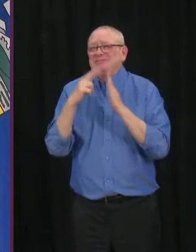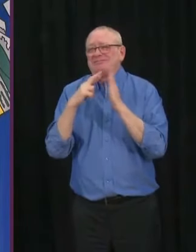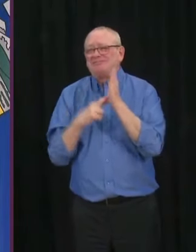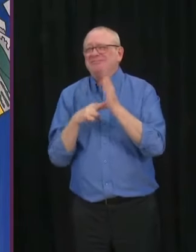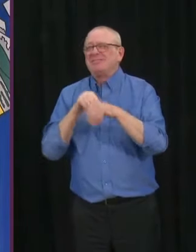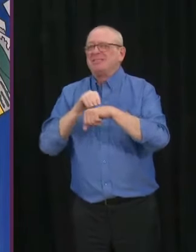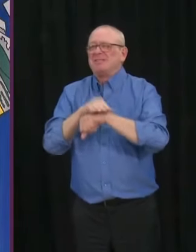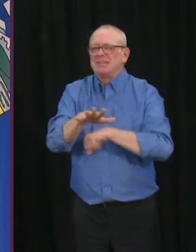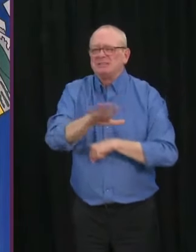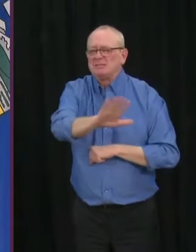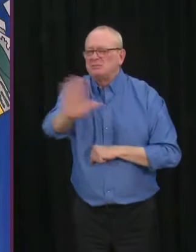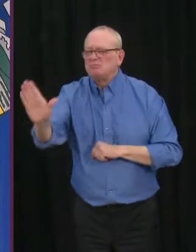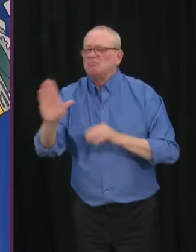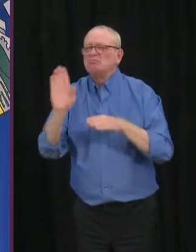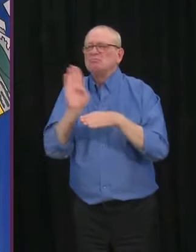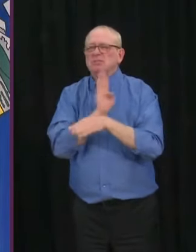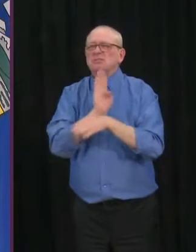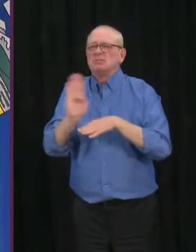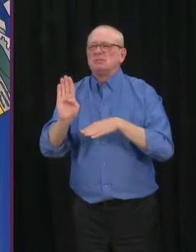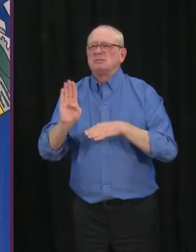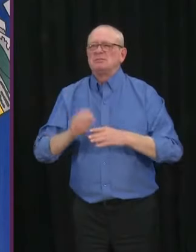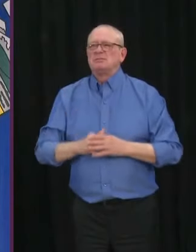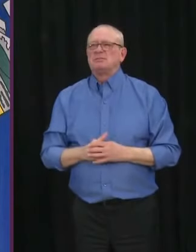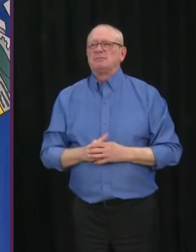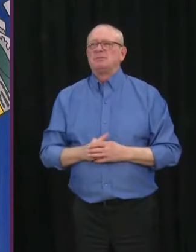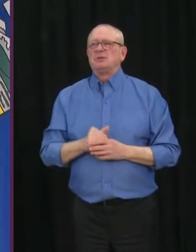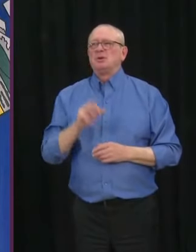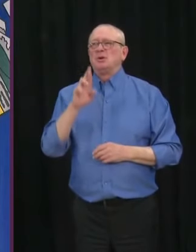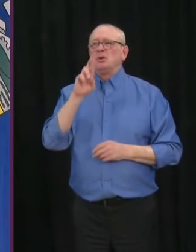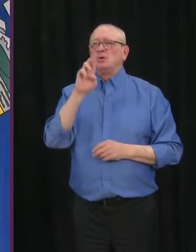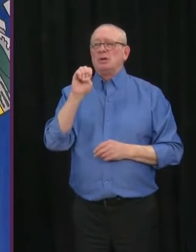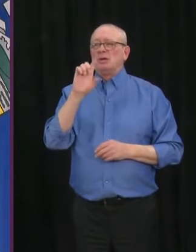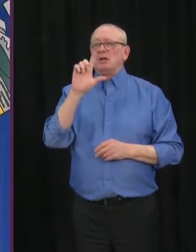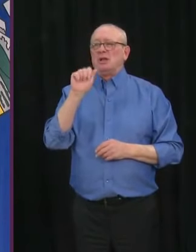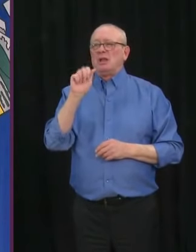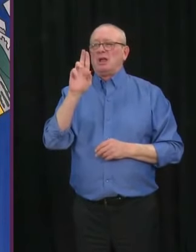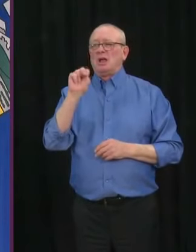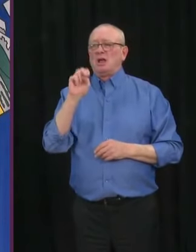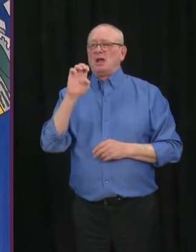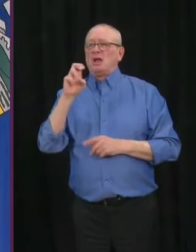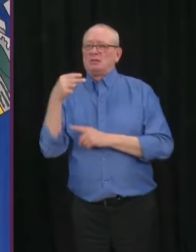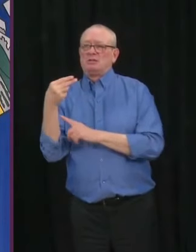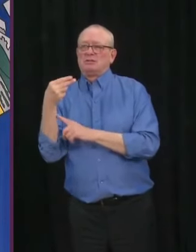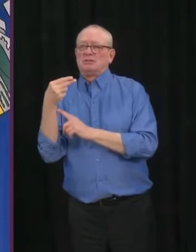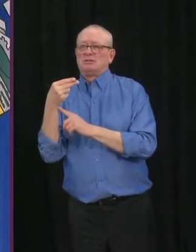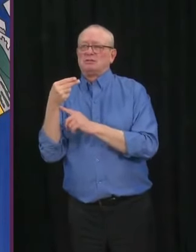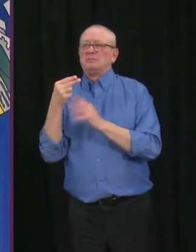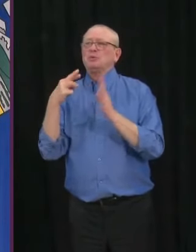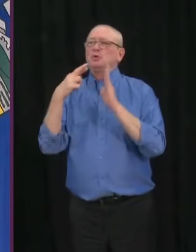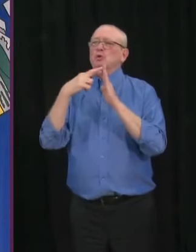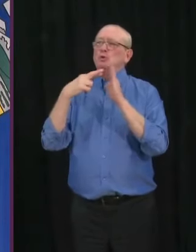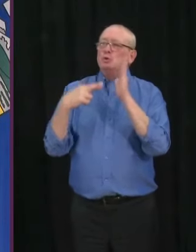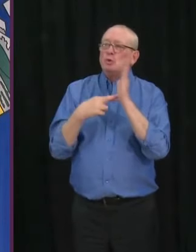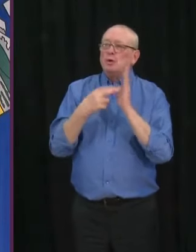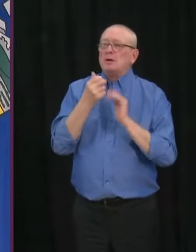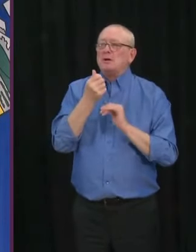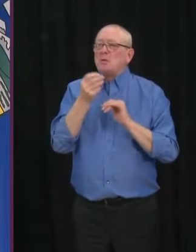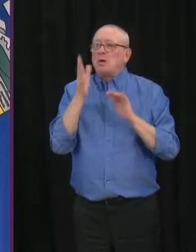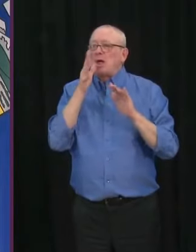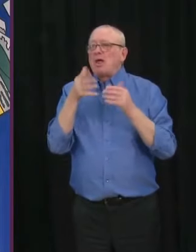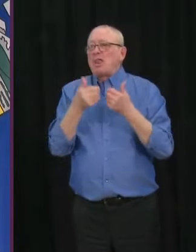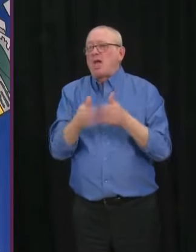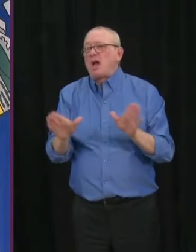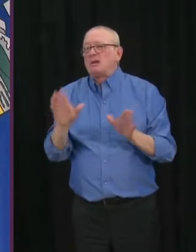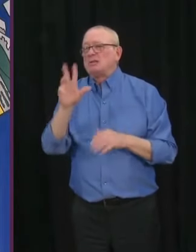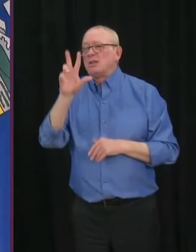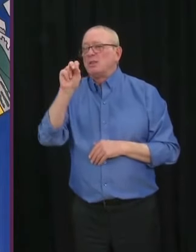criteria for the relaunch grant that we had there pre-existing. So if you've had 30% revenue drop during this pandemic, you will be